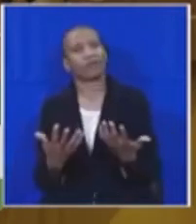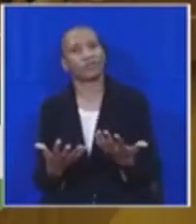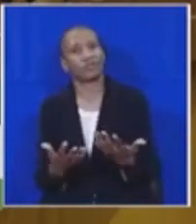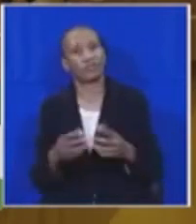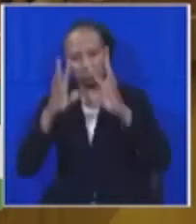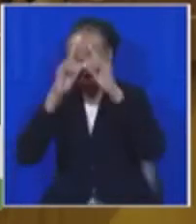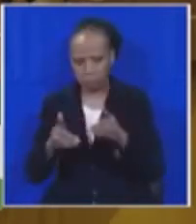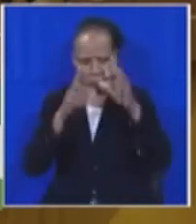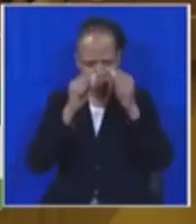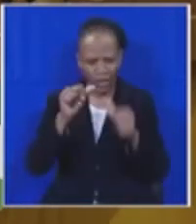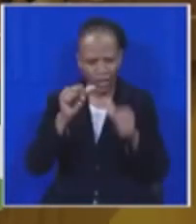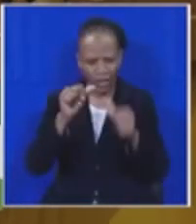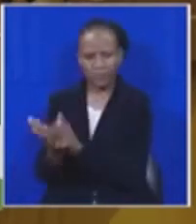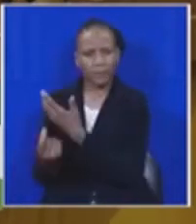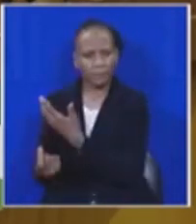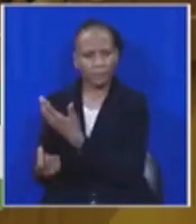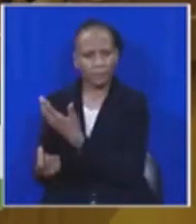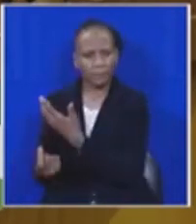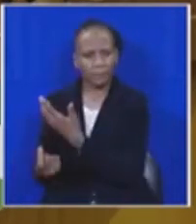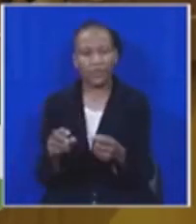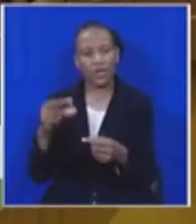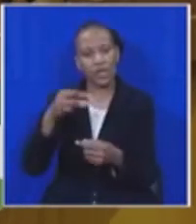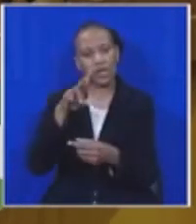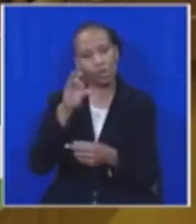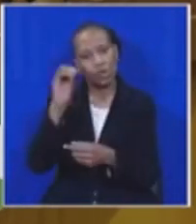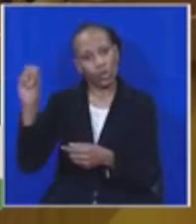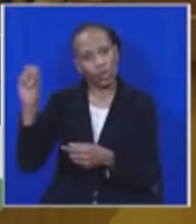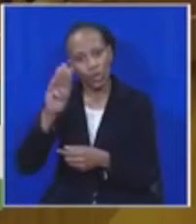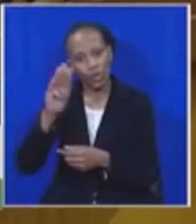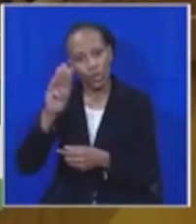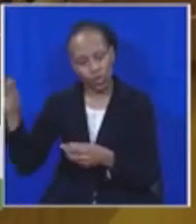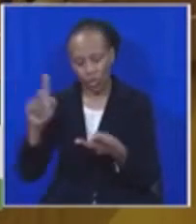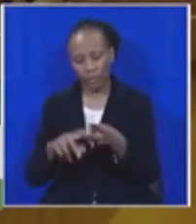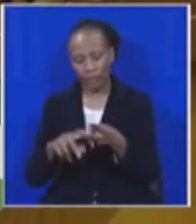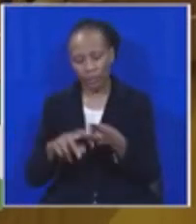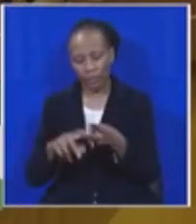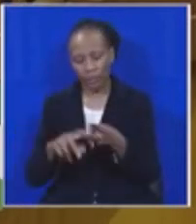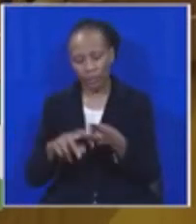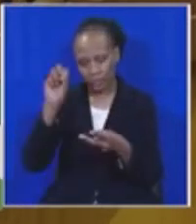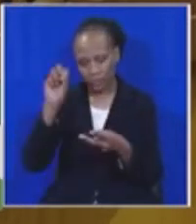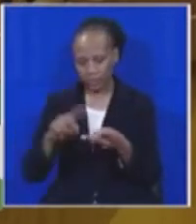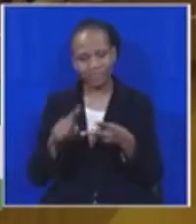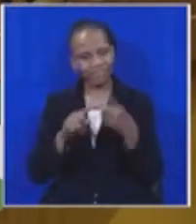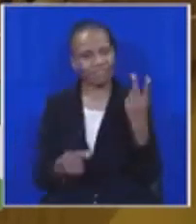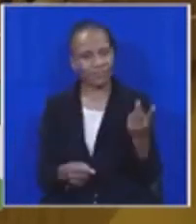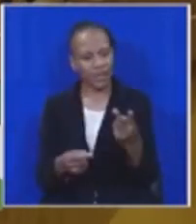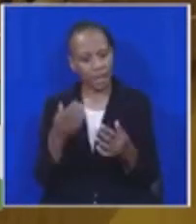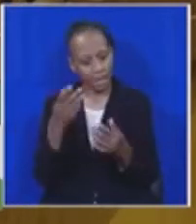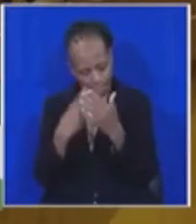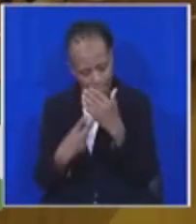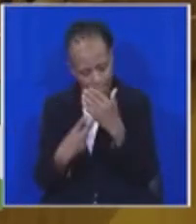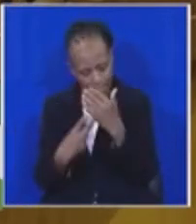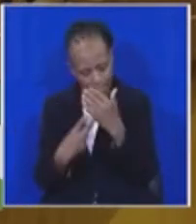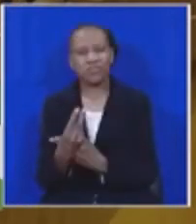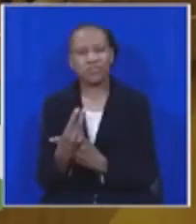on socioeconomic rights such as the Kruitt Worm and the TAC matters. And if anything, these judgments have gone a long way to further